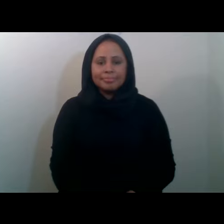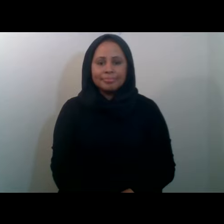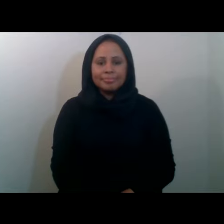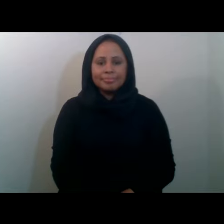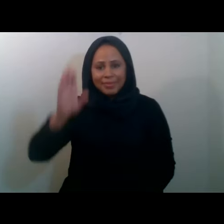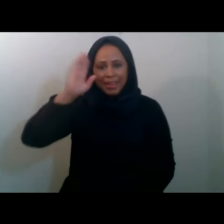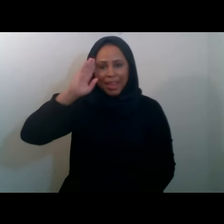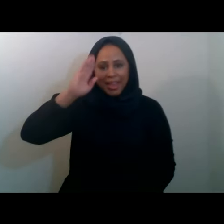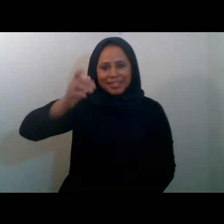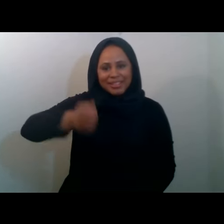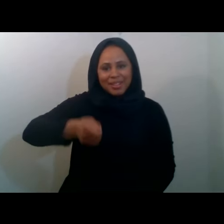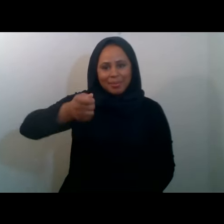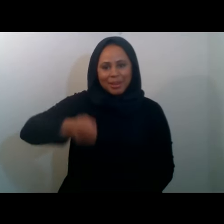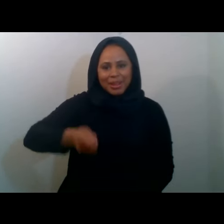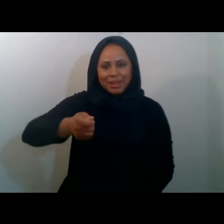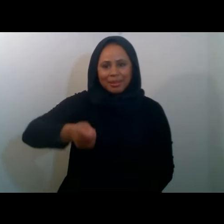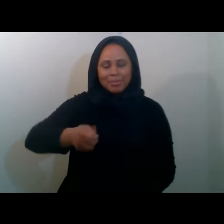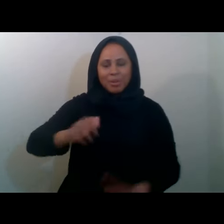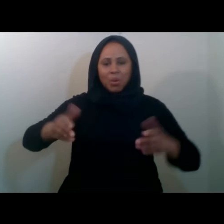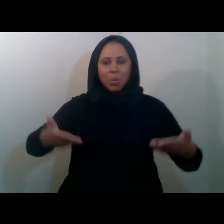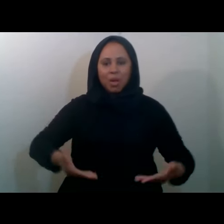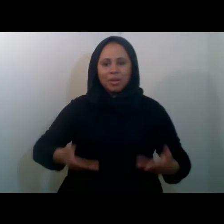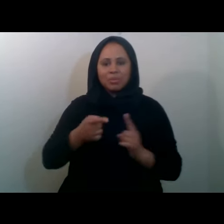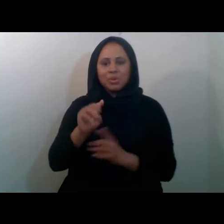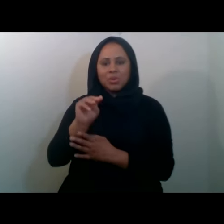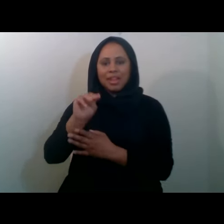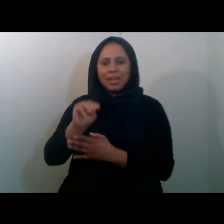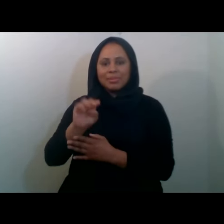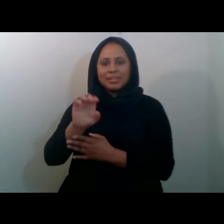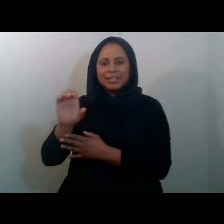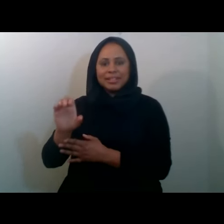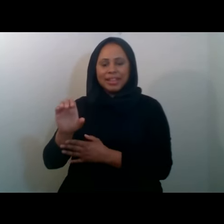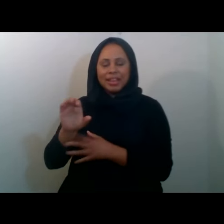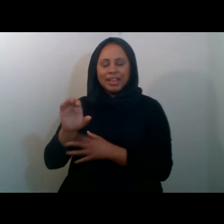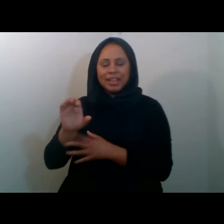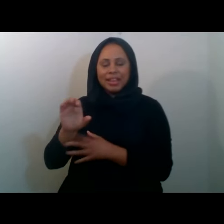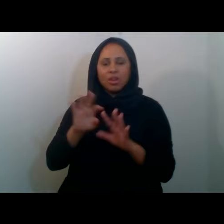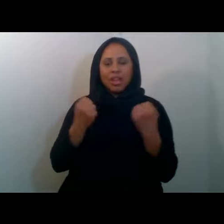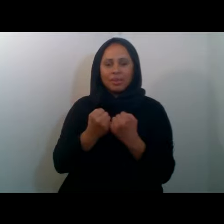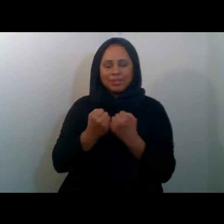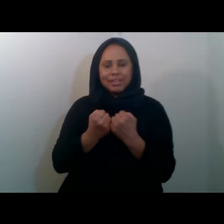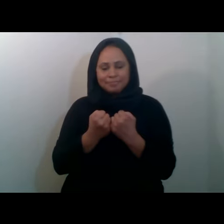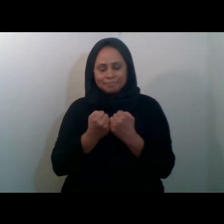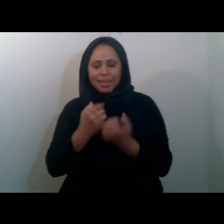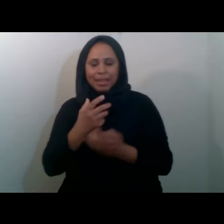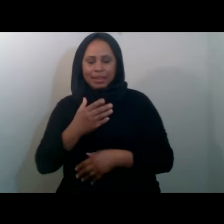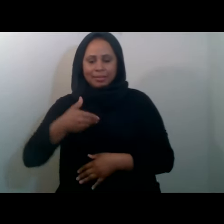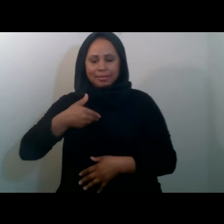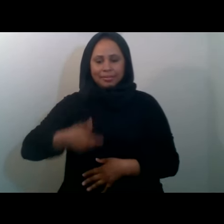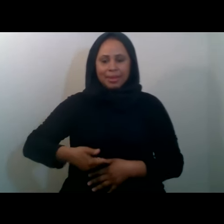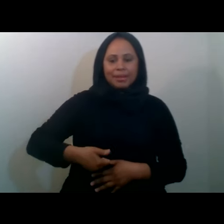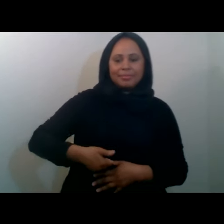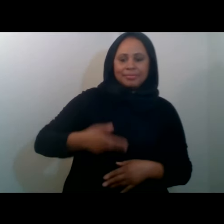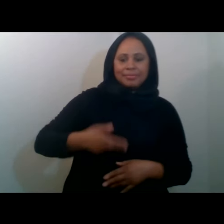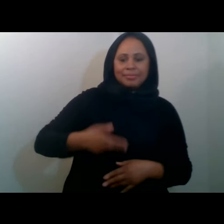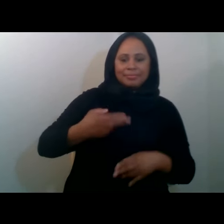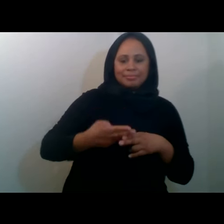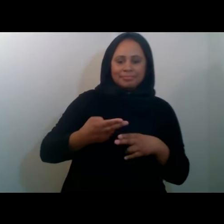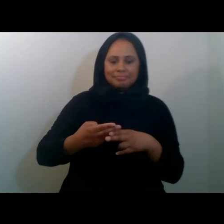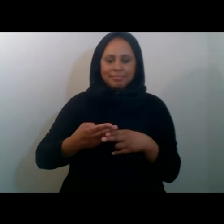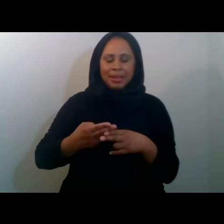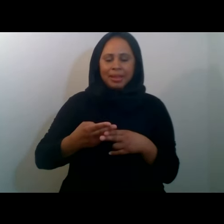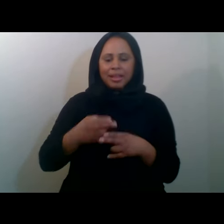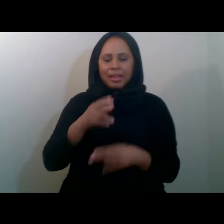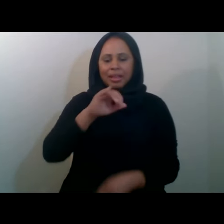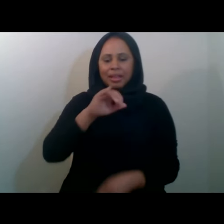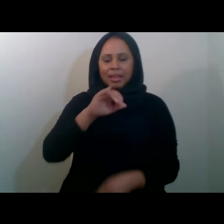Welcome to the MCC webinar series. My name is Jamal Bhakti and I'll be your moderator for this evening. I'm currently